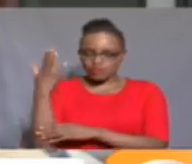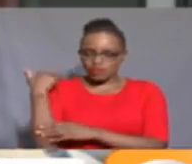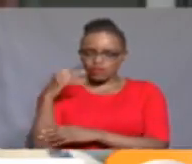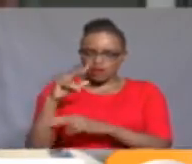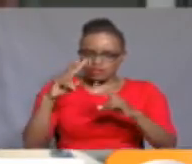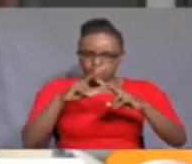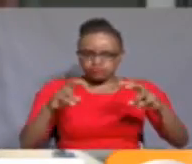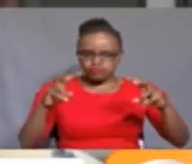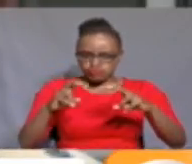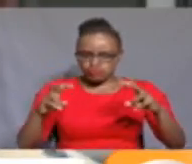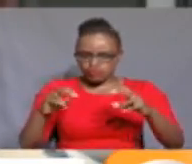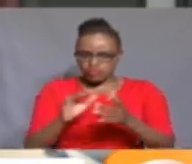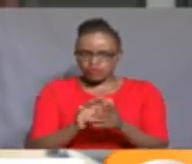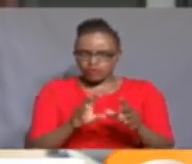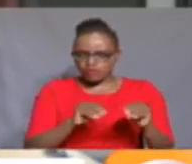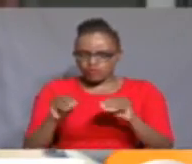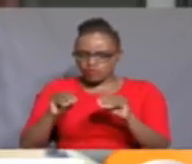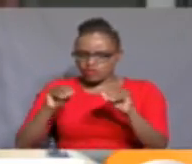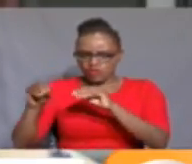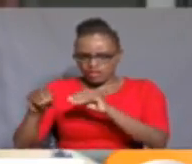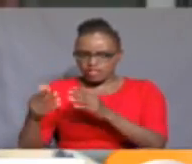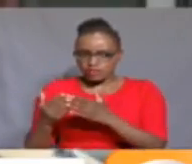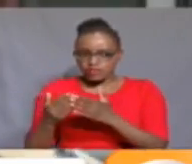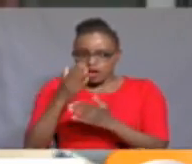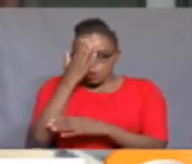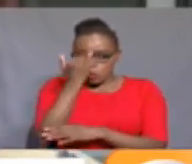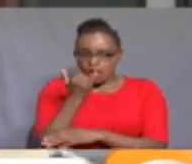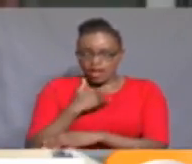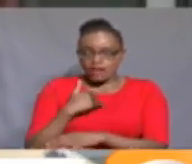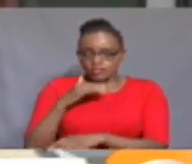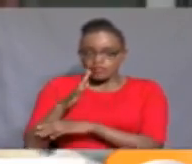these species, especially the white rhinos, because they easily interact with buffaloes.